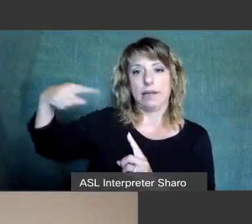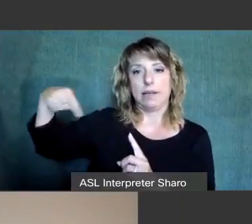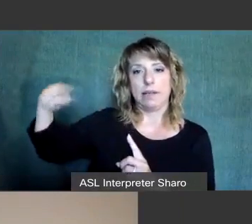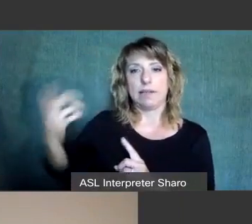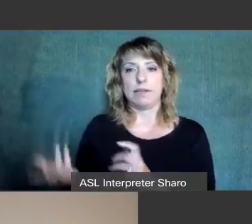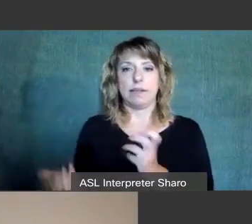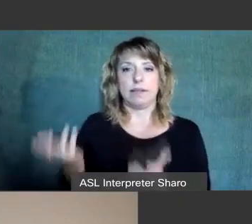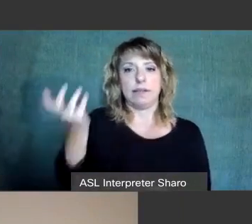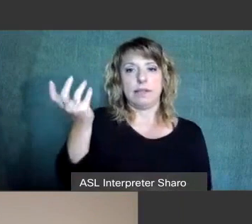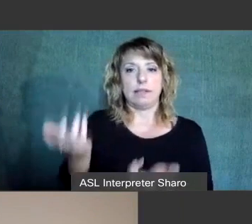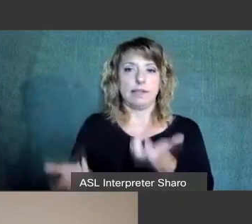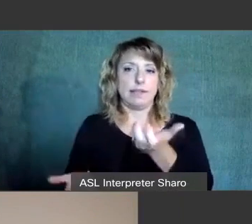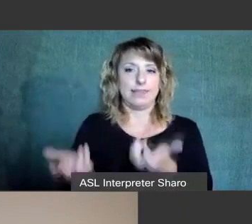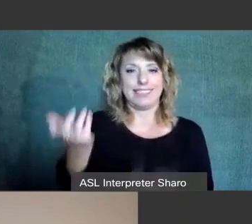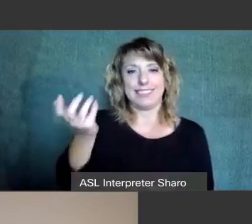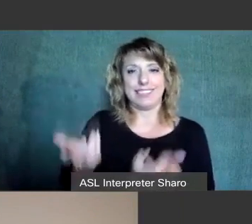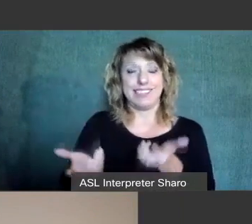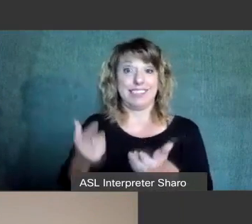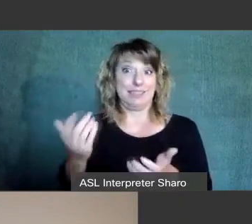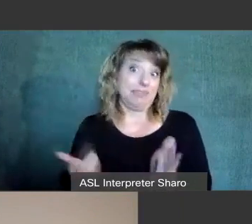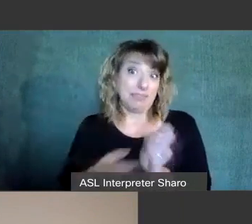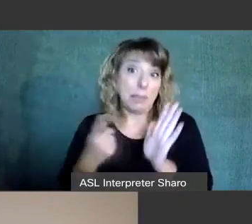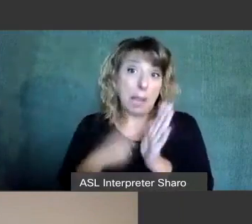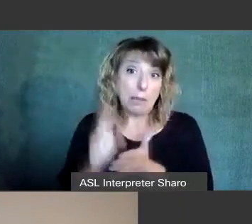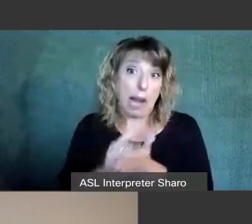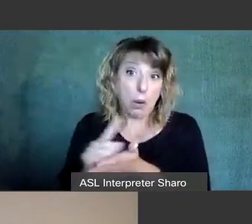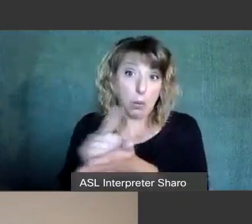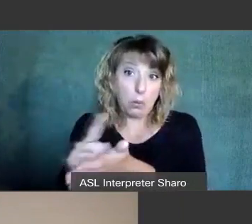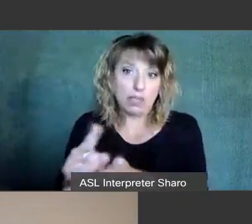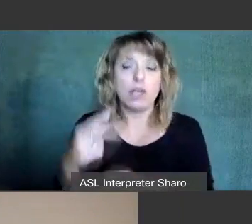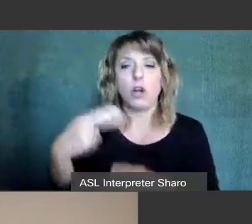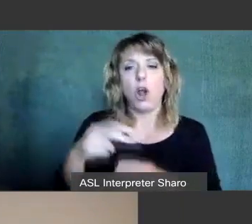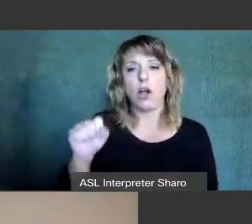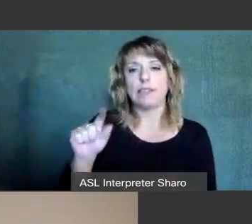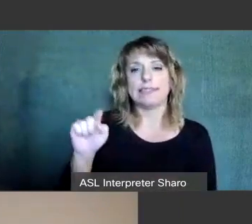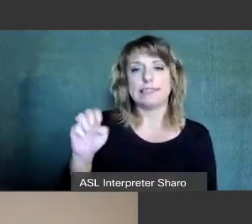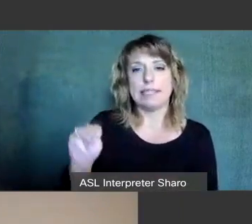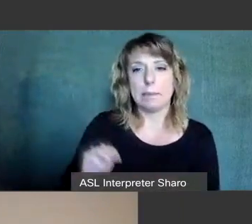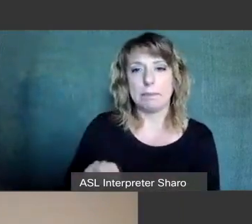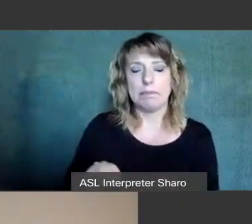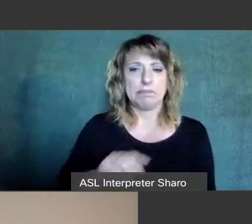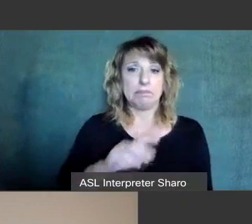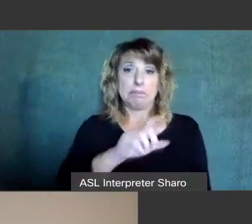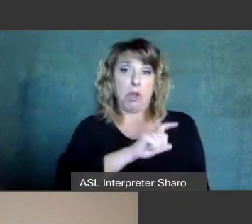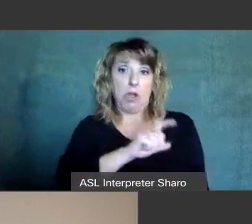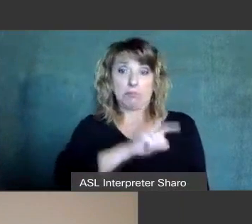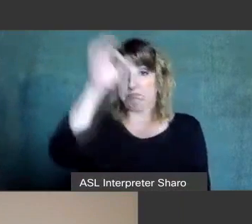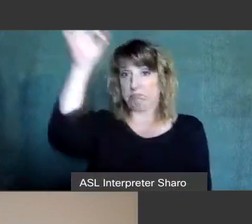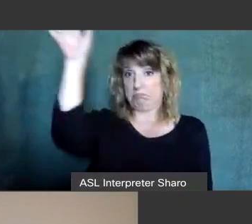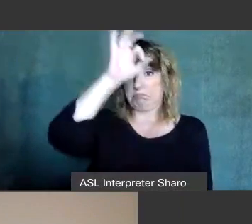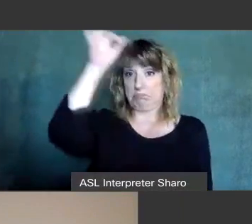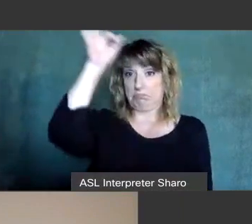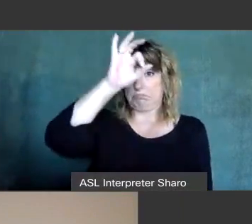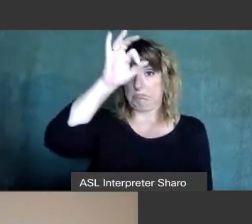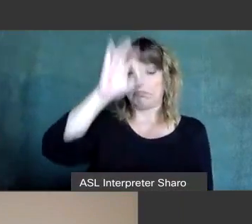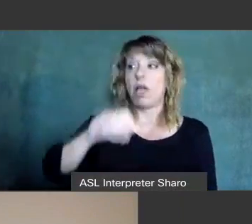repetitively for sometimes hours at a time. So this is called stimming. The officer didn't understand that he approached this young man